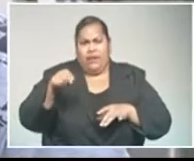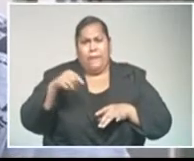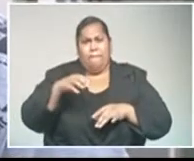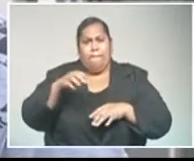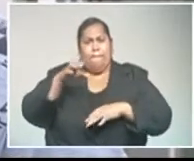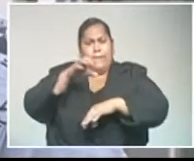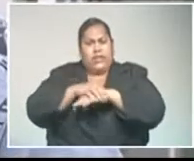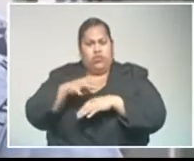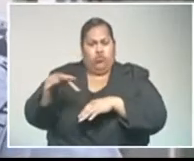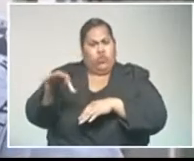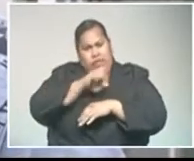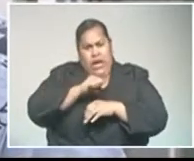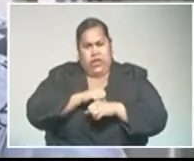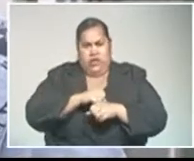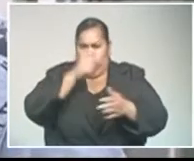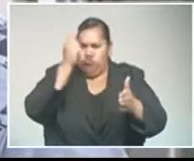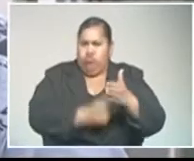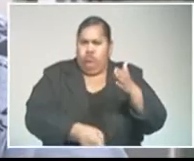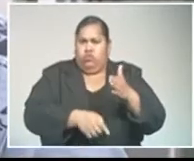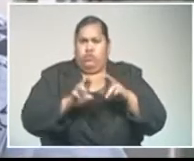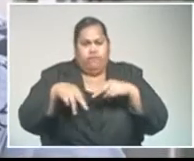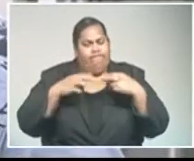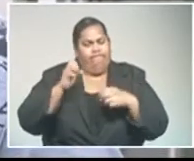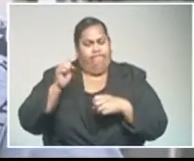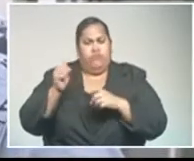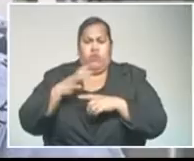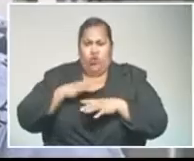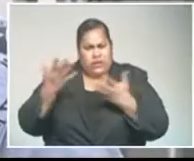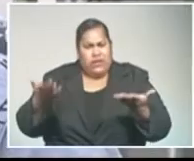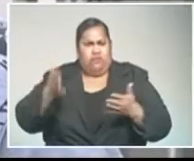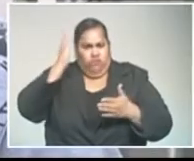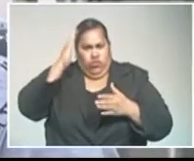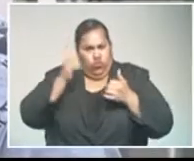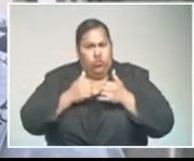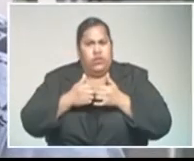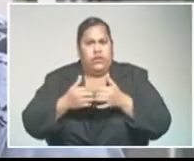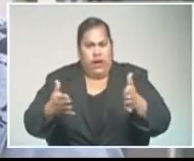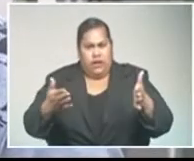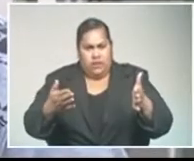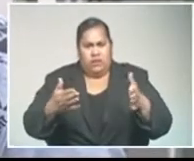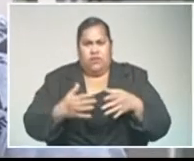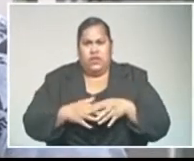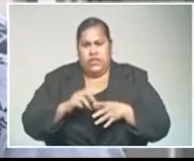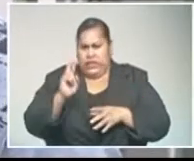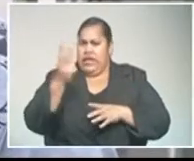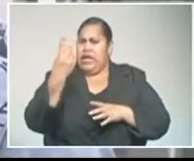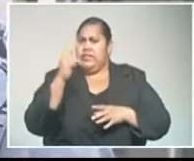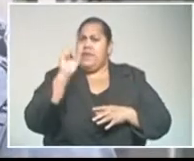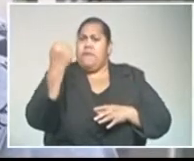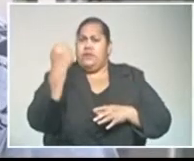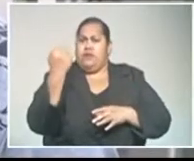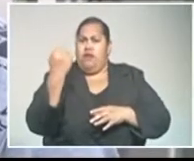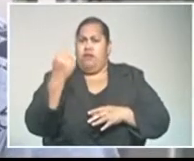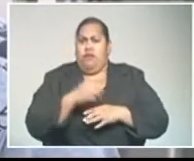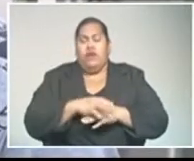accountable for the thing that he did to my friend, because the school is starting now. This week is the second part of the semester, so